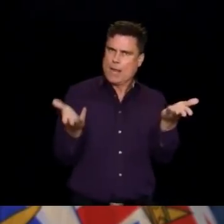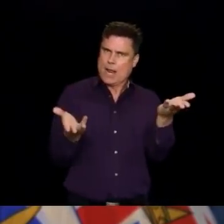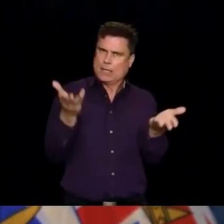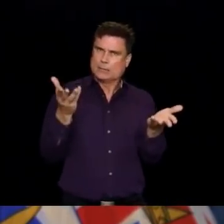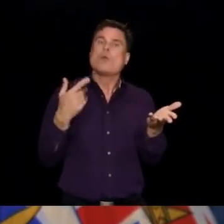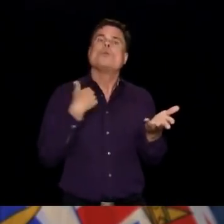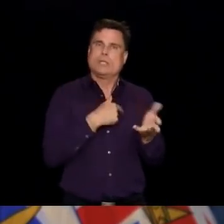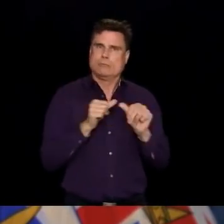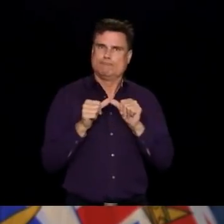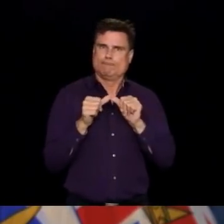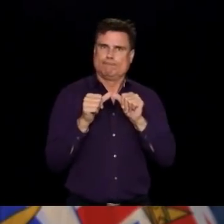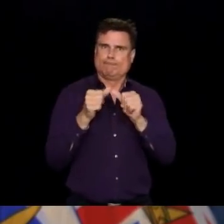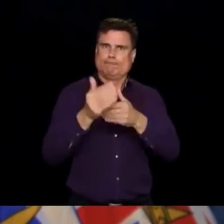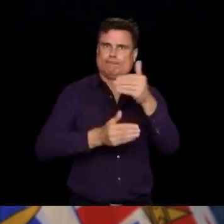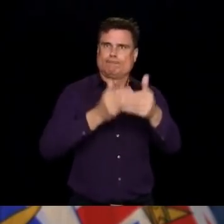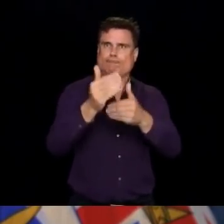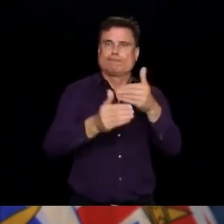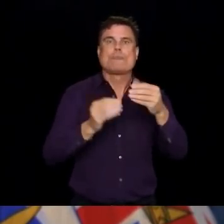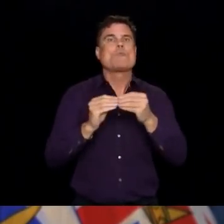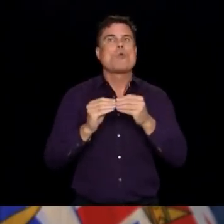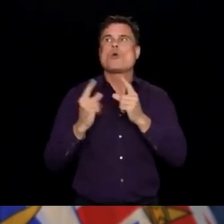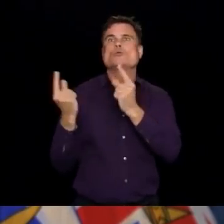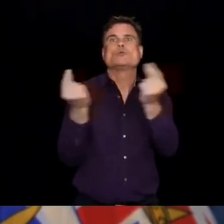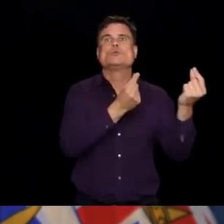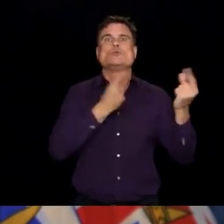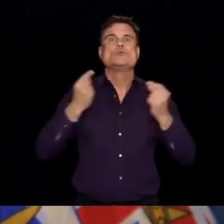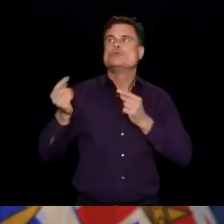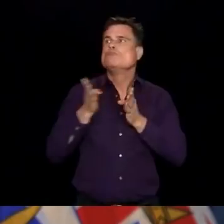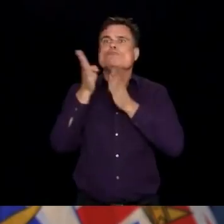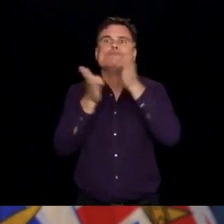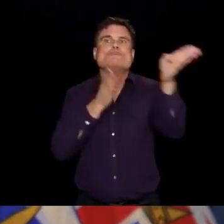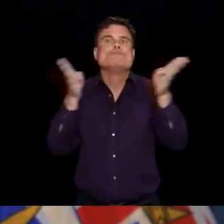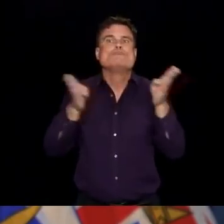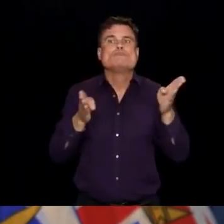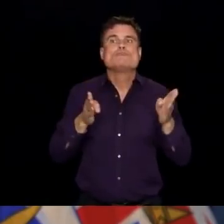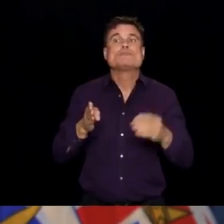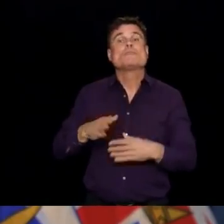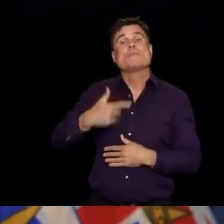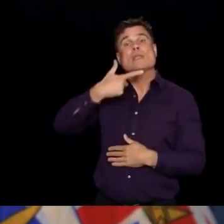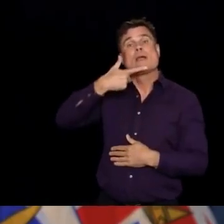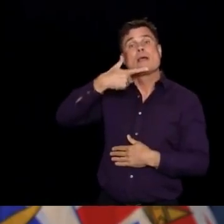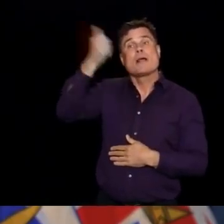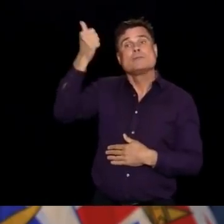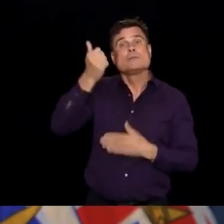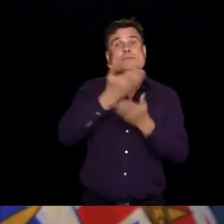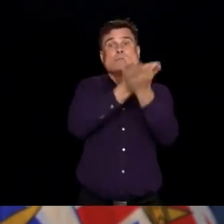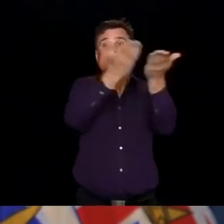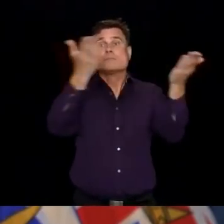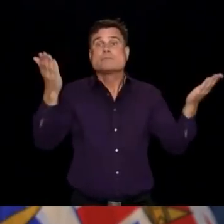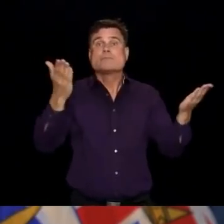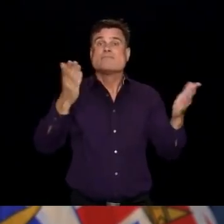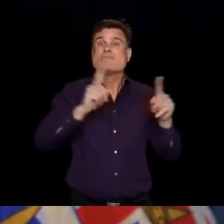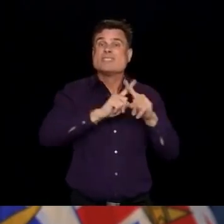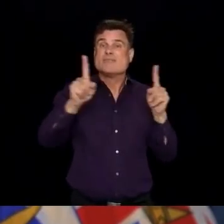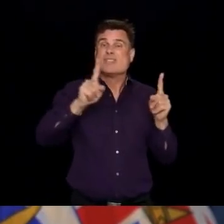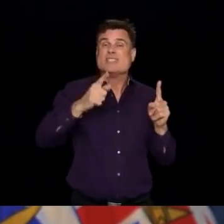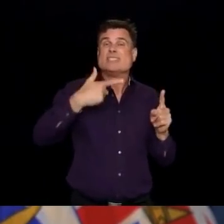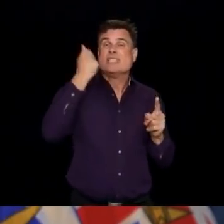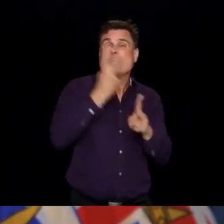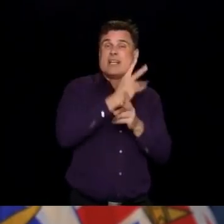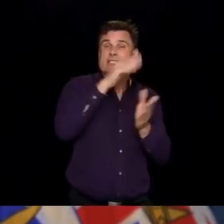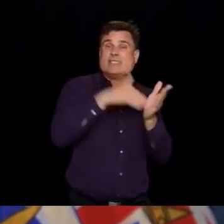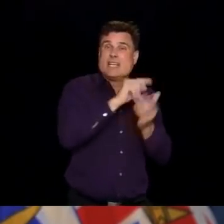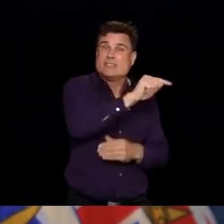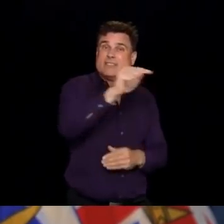personal efforts and actions, we can protect our communities, particularly our elders and seniors who we know are more